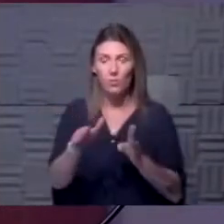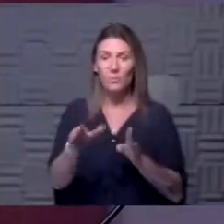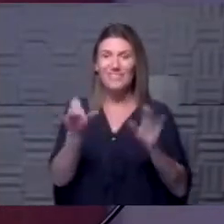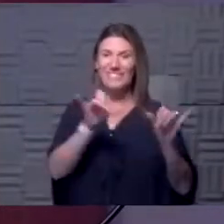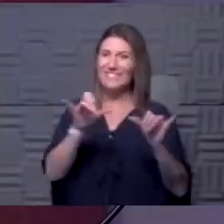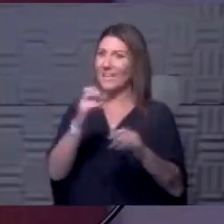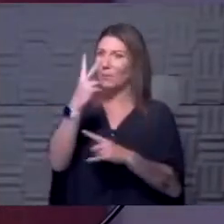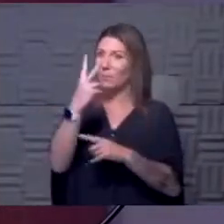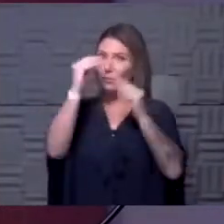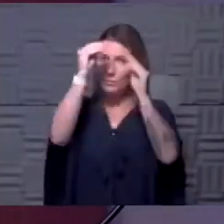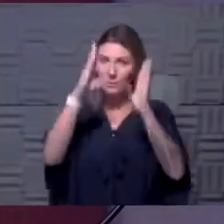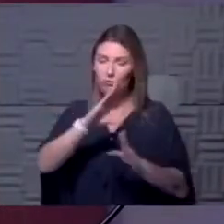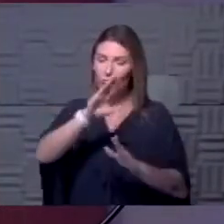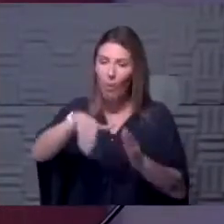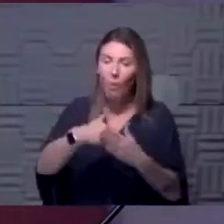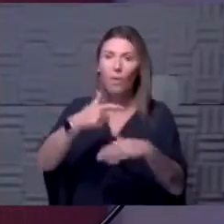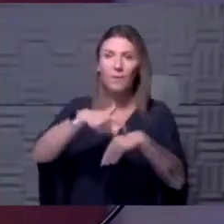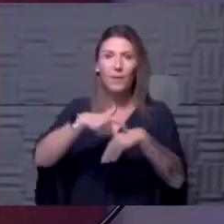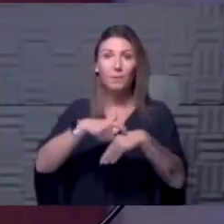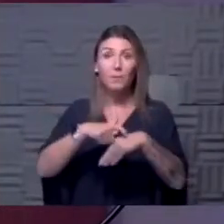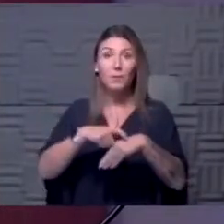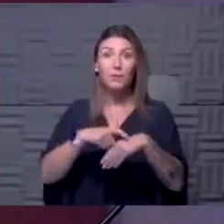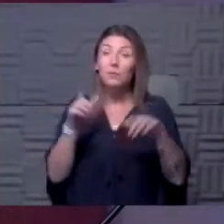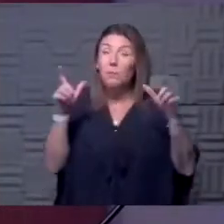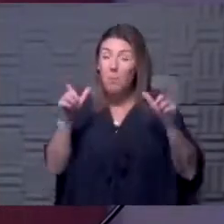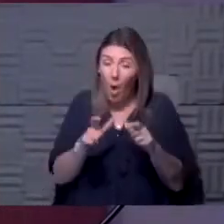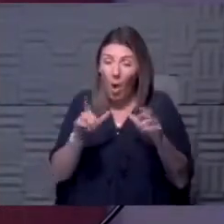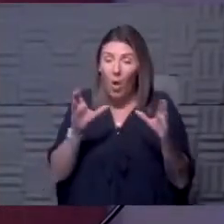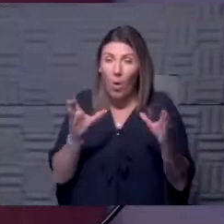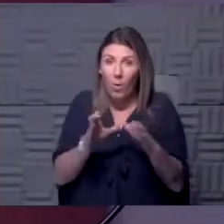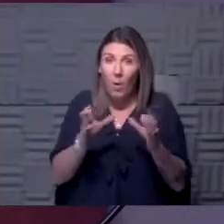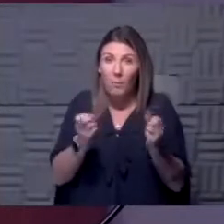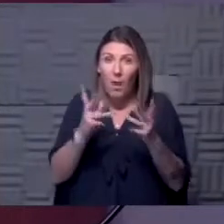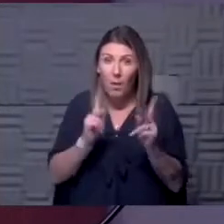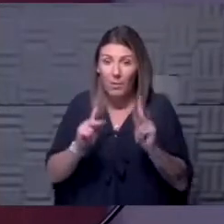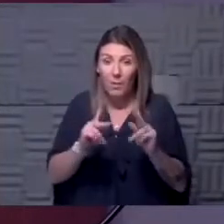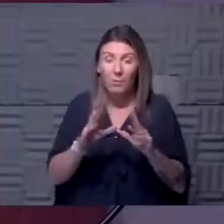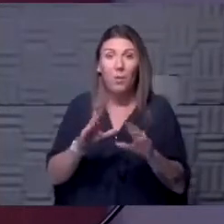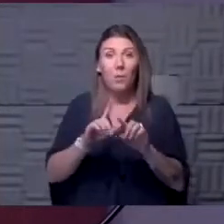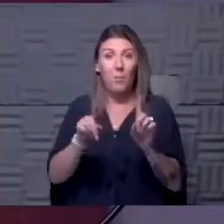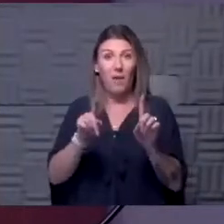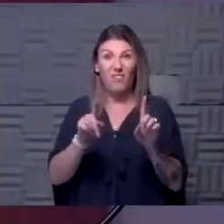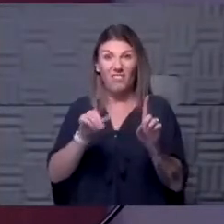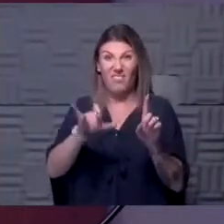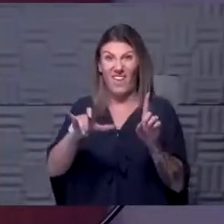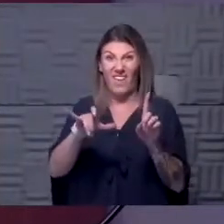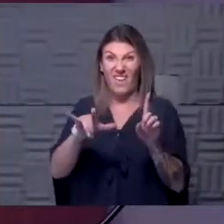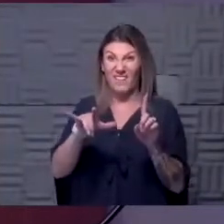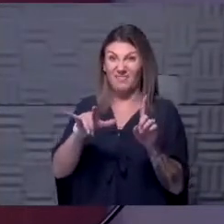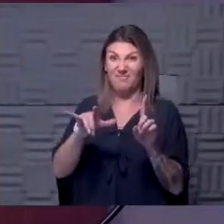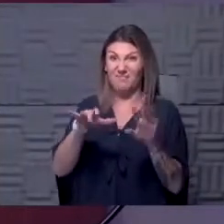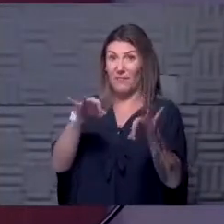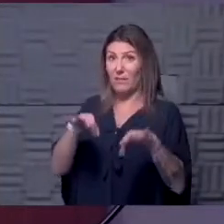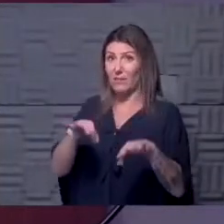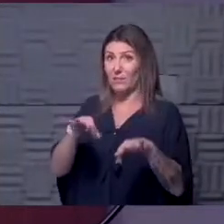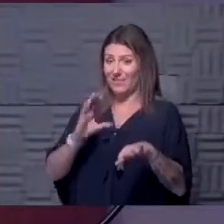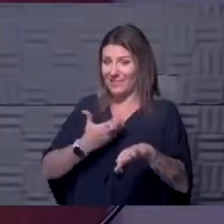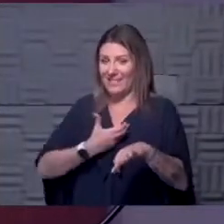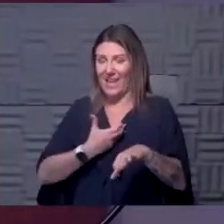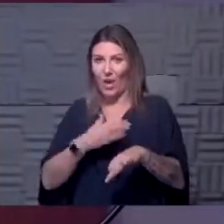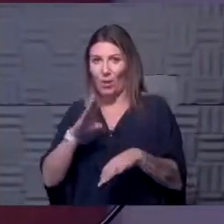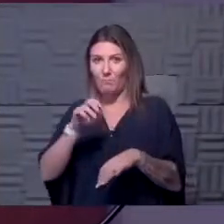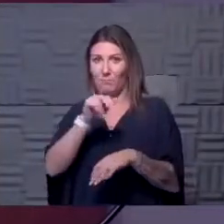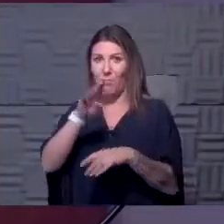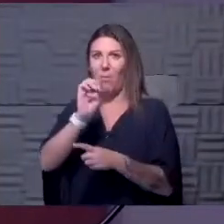two teachers all of the time, a very small bubble for him. But by definition, that is now our bubble. Dana, as you were saying, your